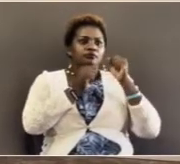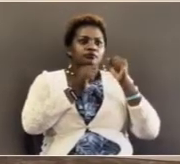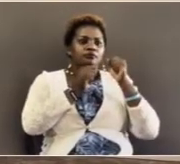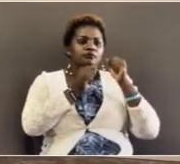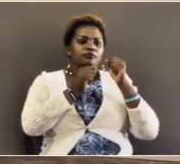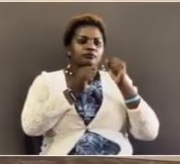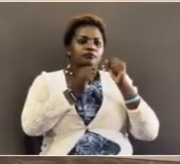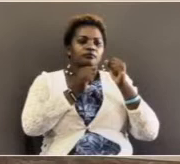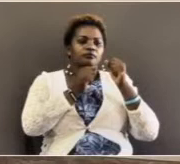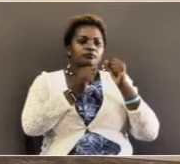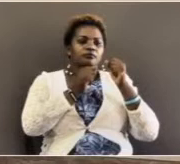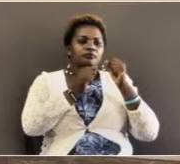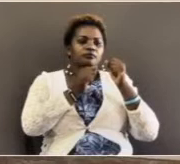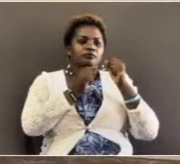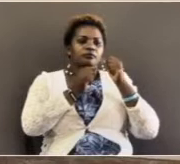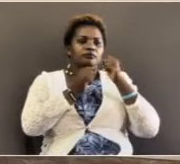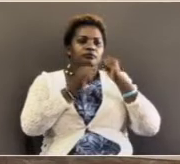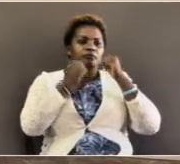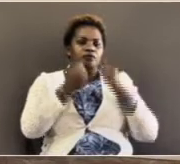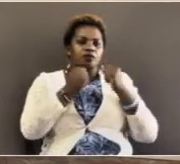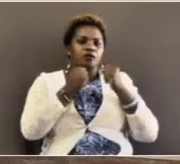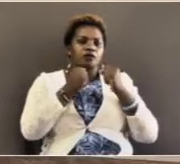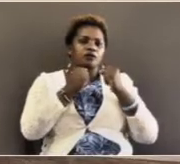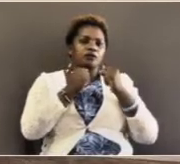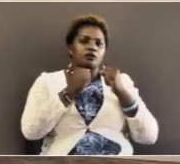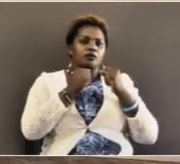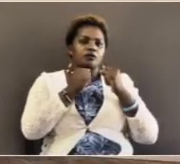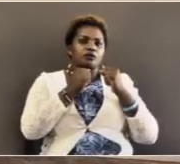and to behold the day.